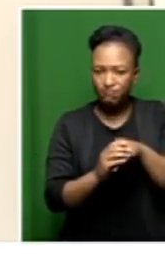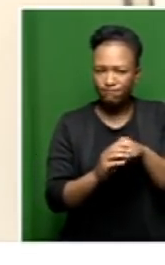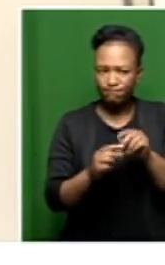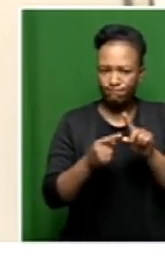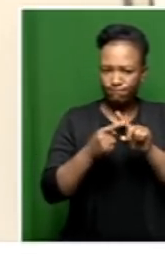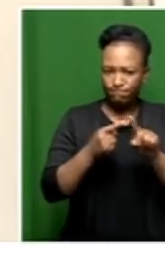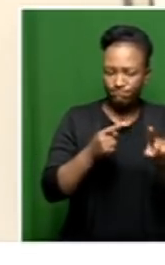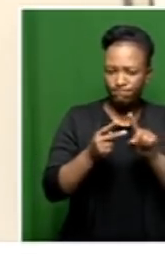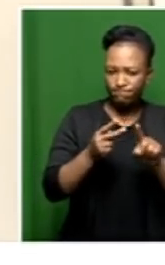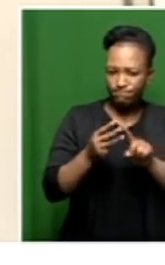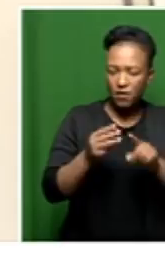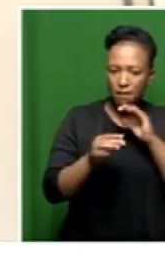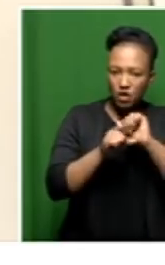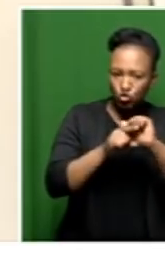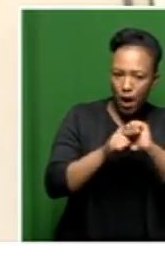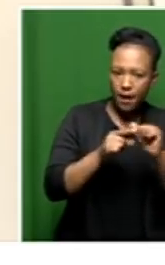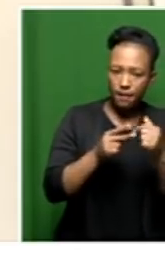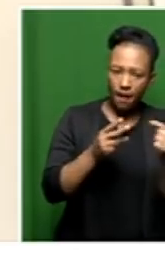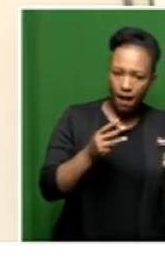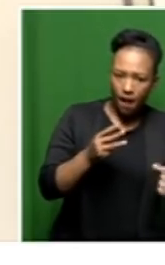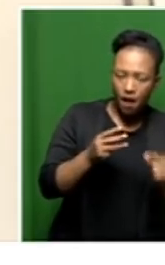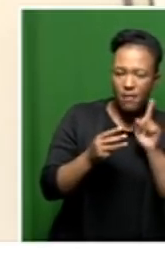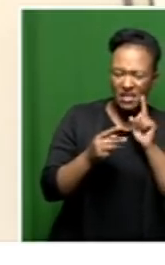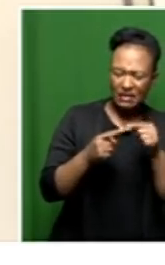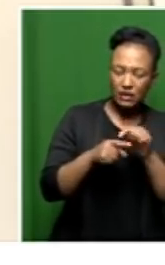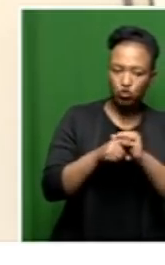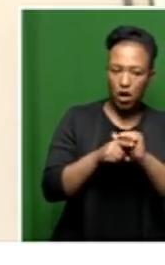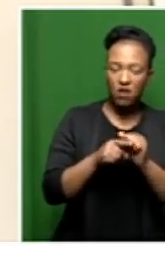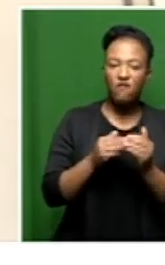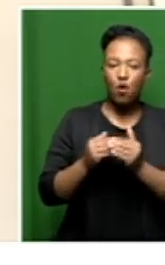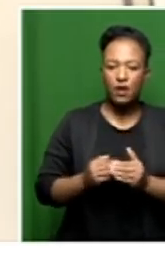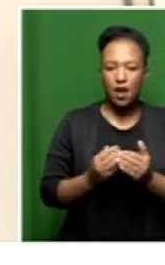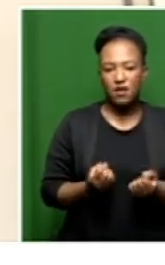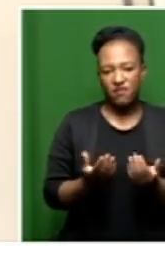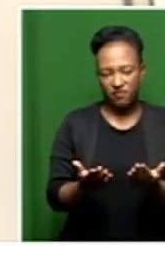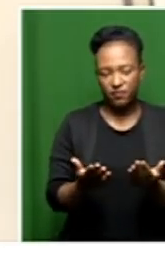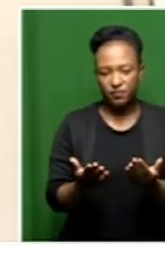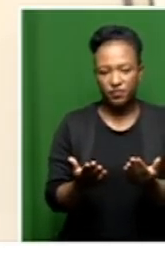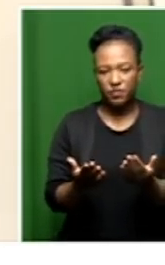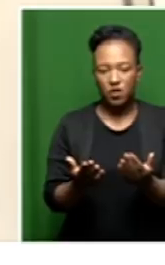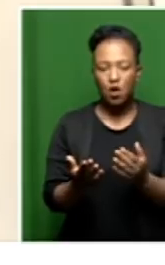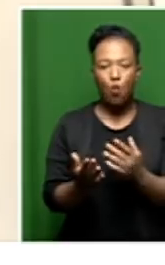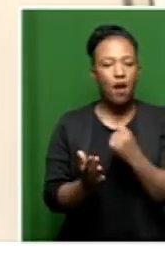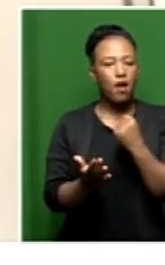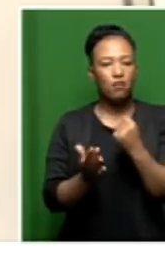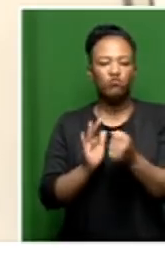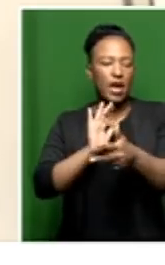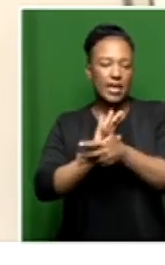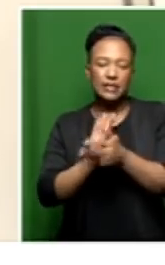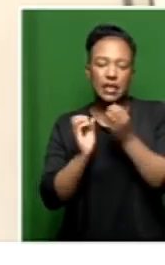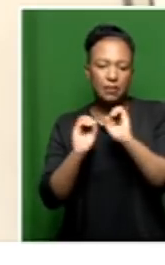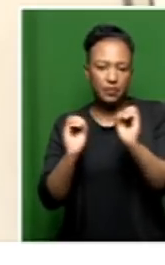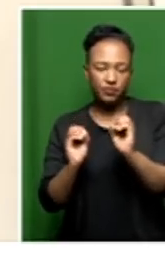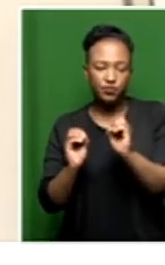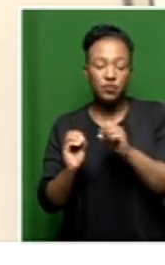that she should train them with regard to aspects of caregiving. And when she's not accredited, I will check that